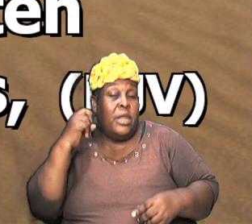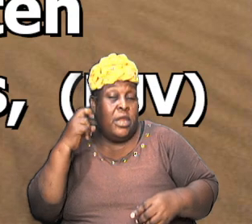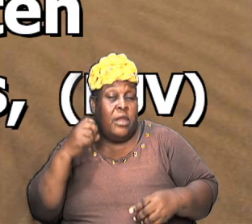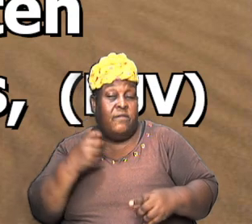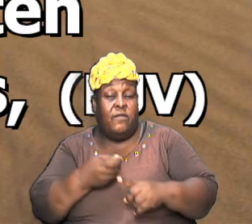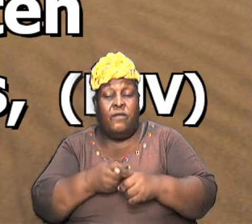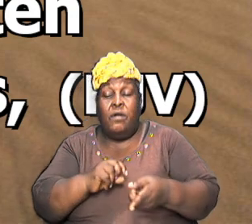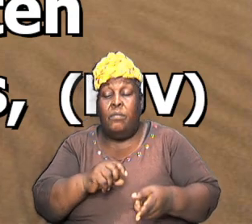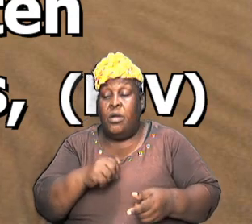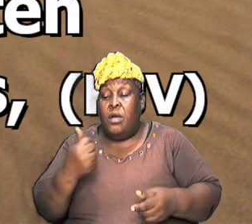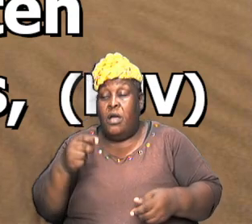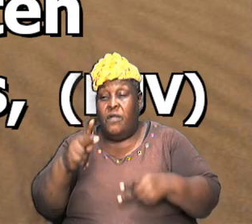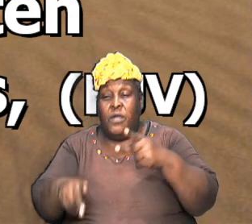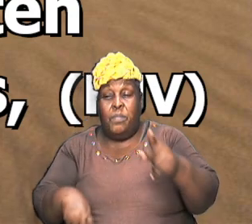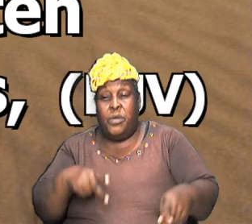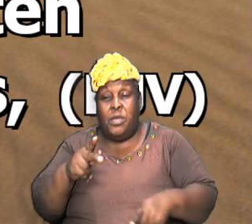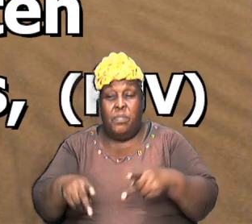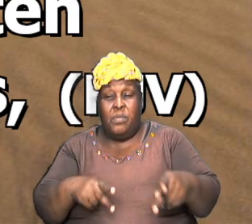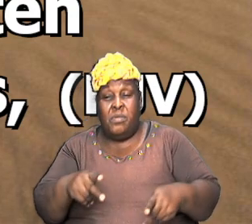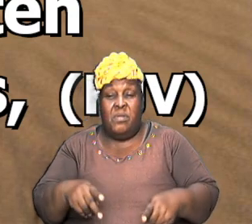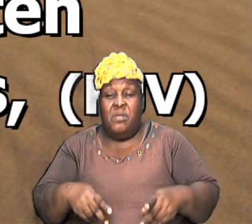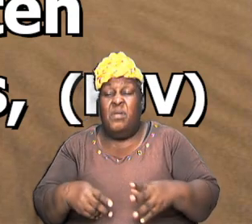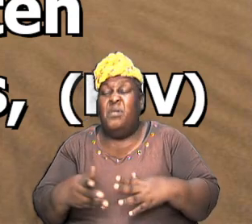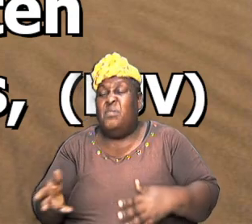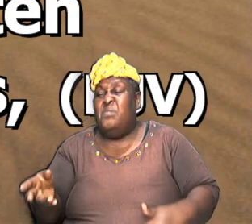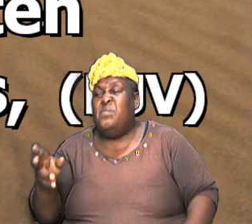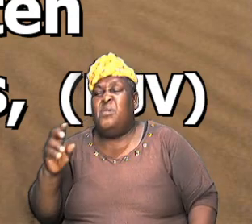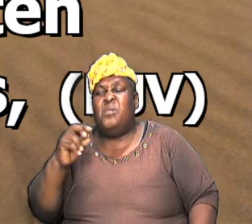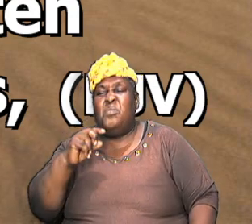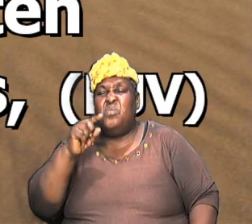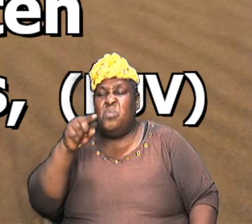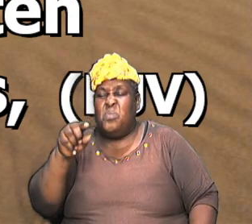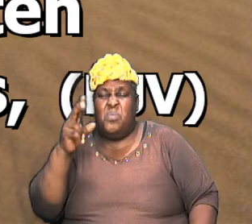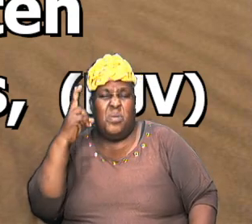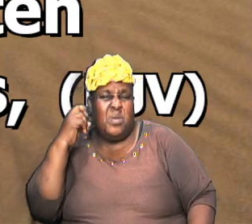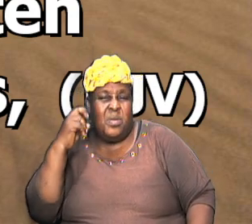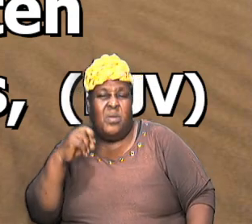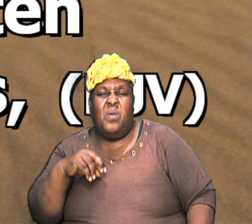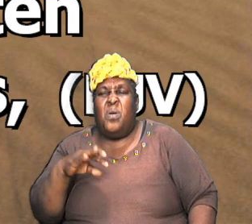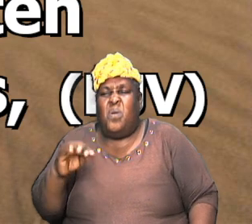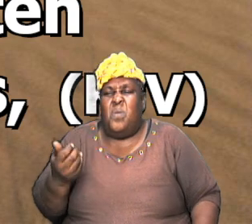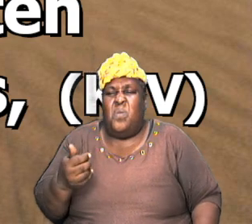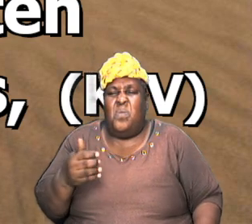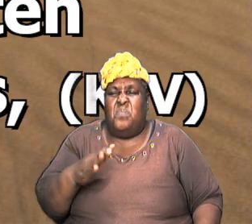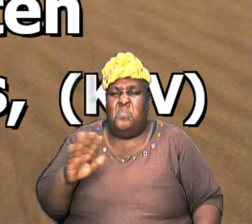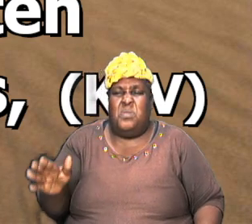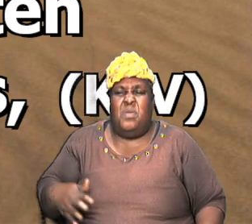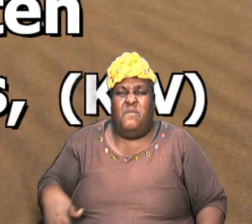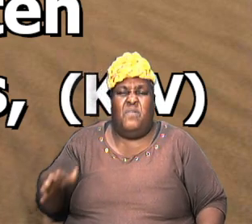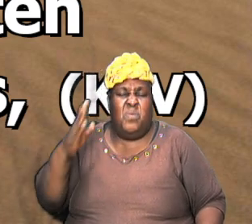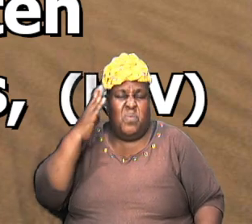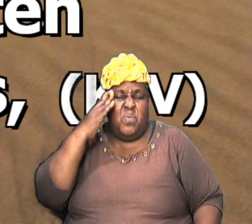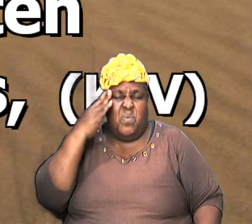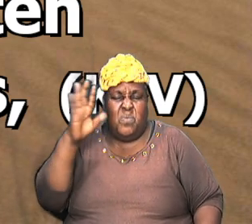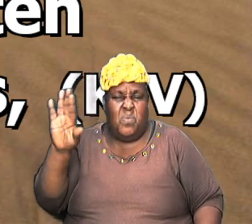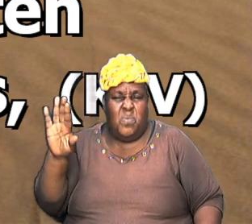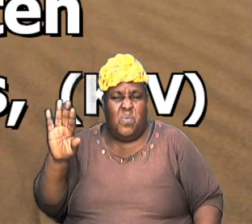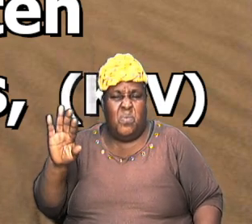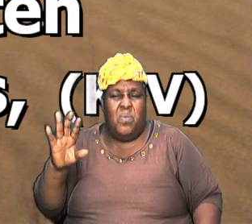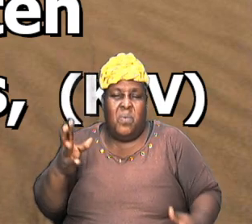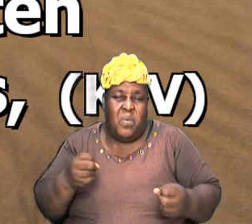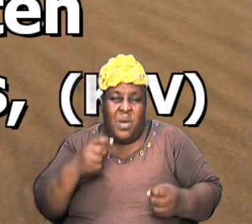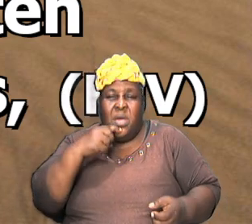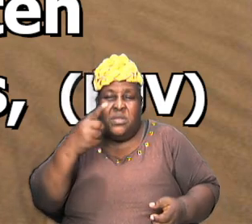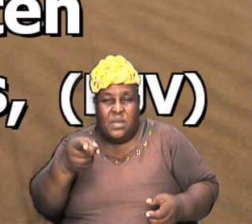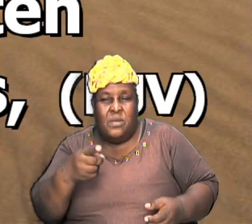people we don't just say they are heretic or you hear something oh I never knew this and what no we want to tell you so